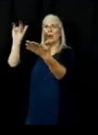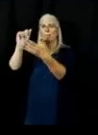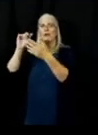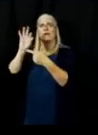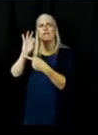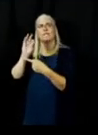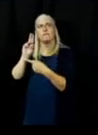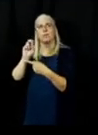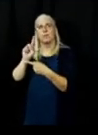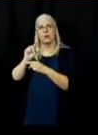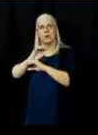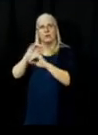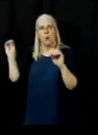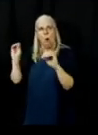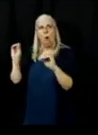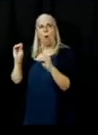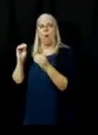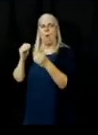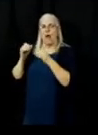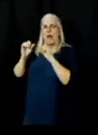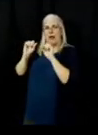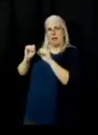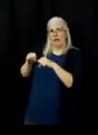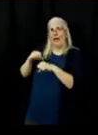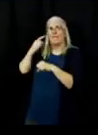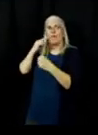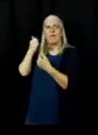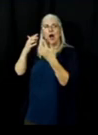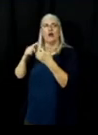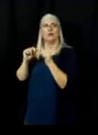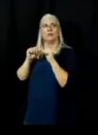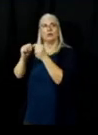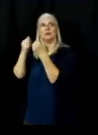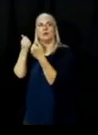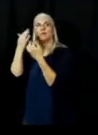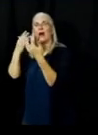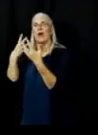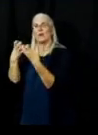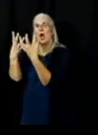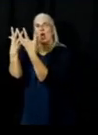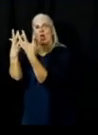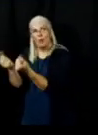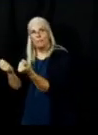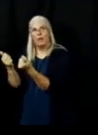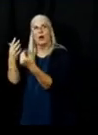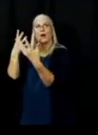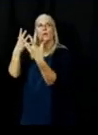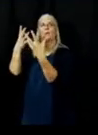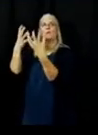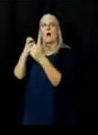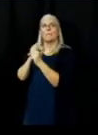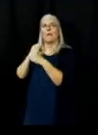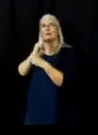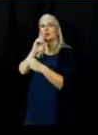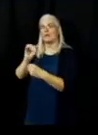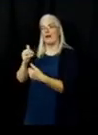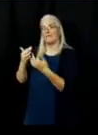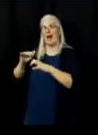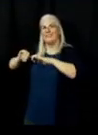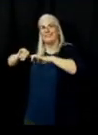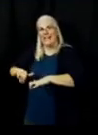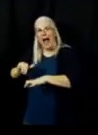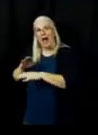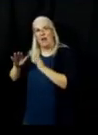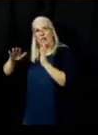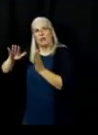as much low-intensity fire as possible so it's ground fire. It doesn't get up into the trees. It doesn't create that devastation. That is